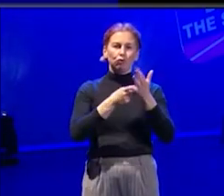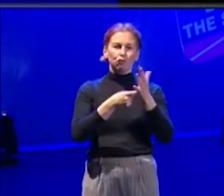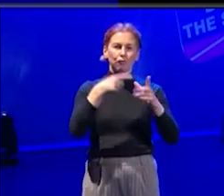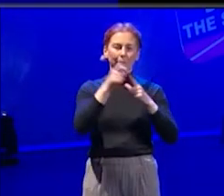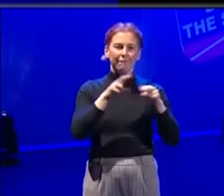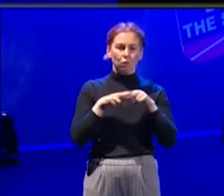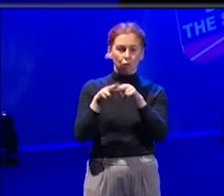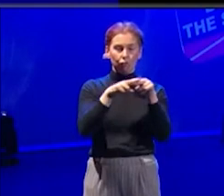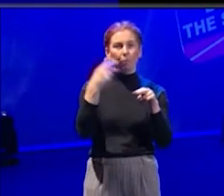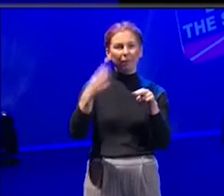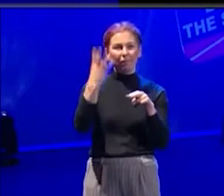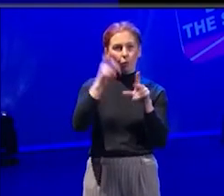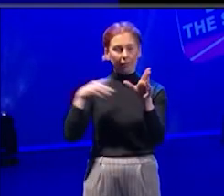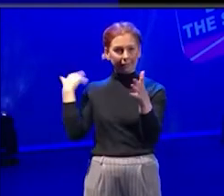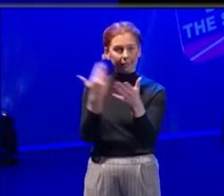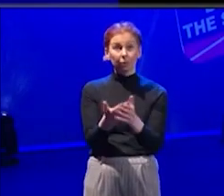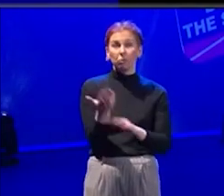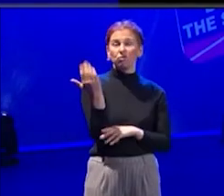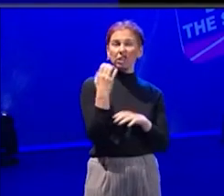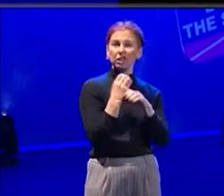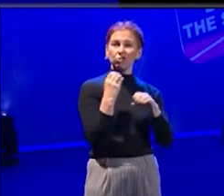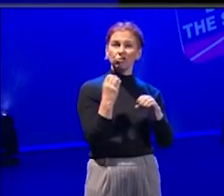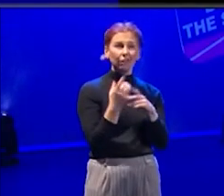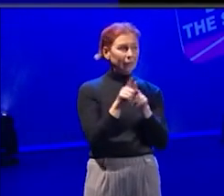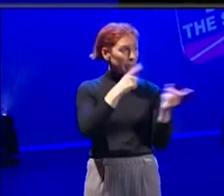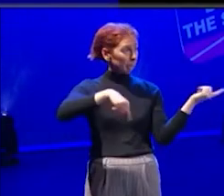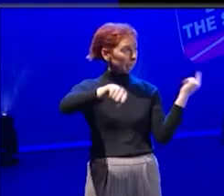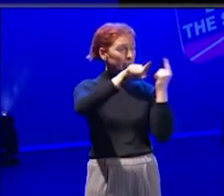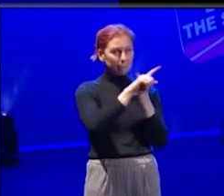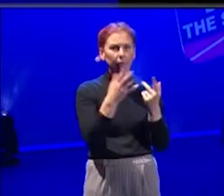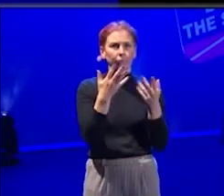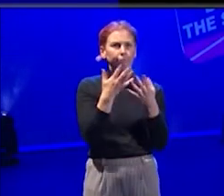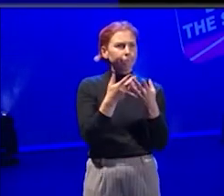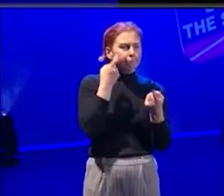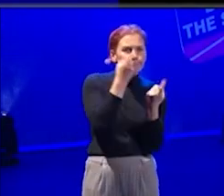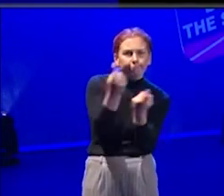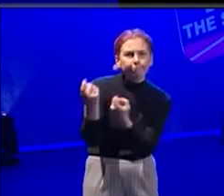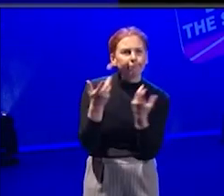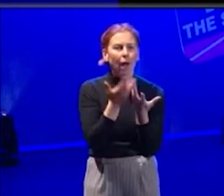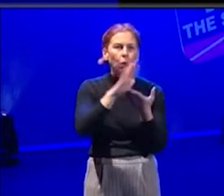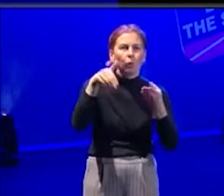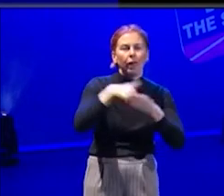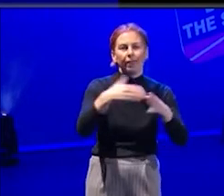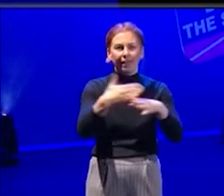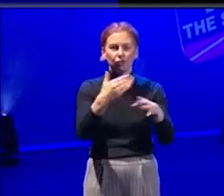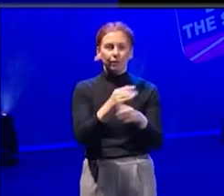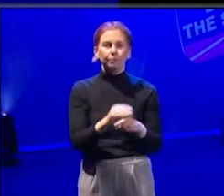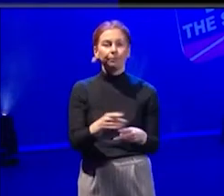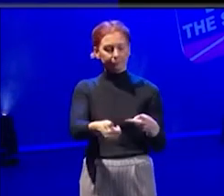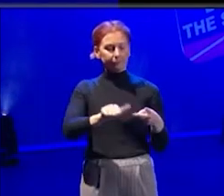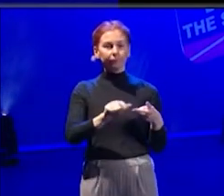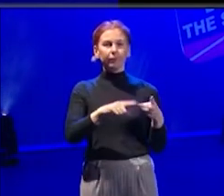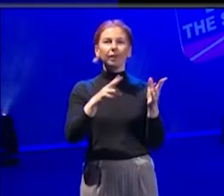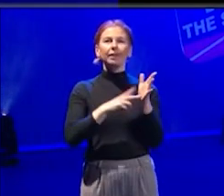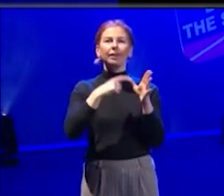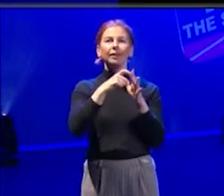recent graduate looking to get into the industry, like many of you here in the audience and live at home. My name is Nadia, I'm